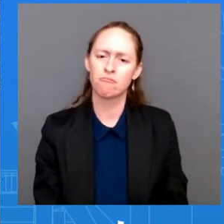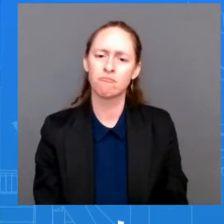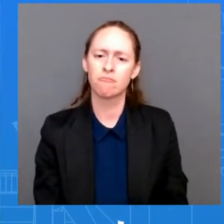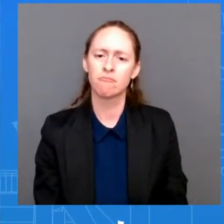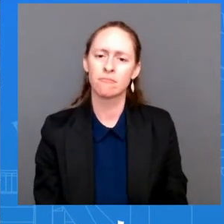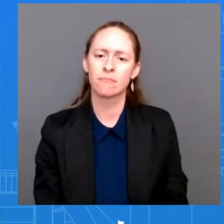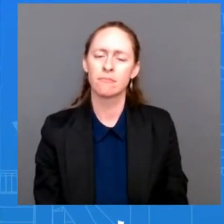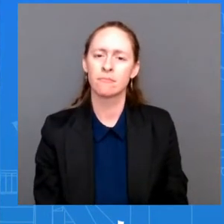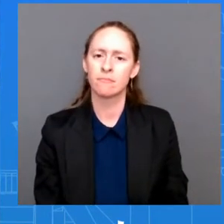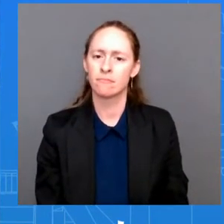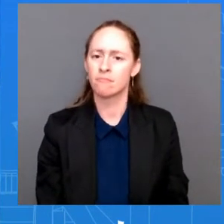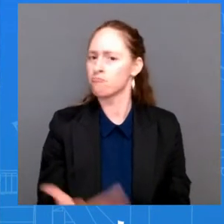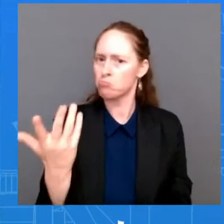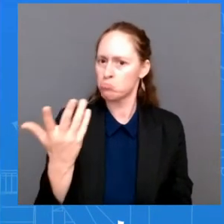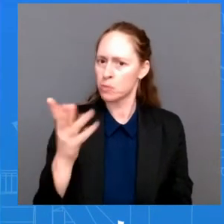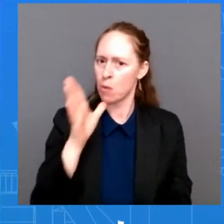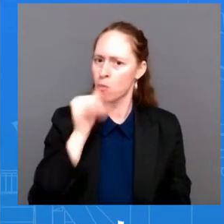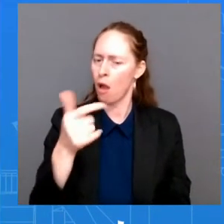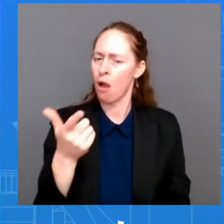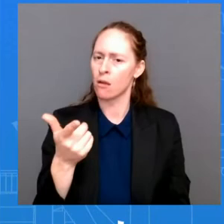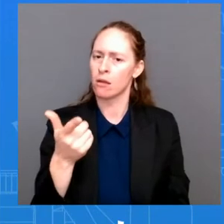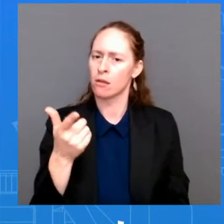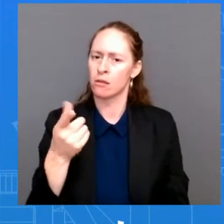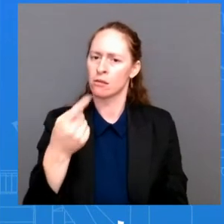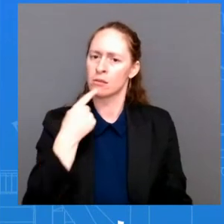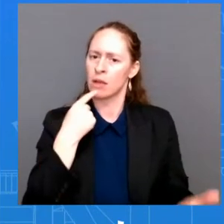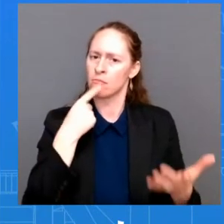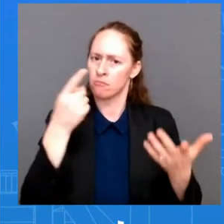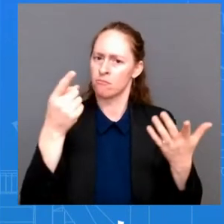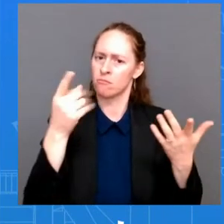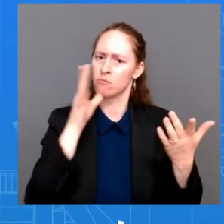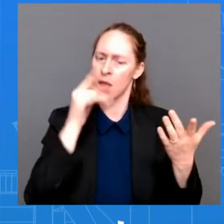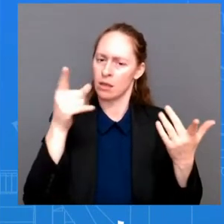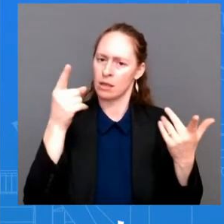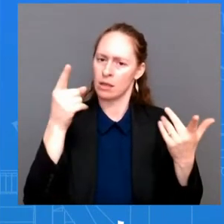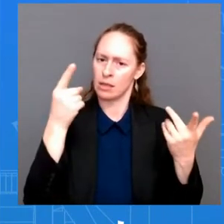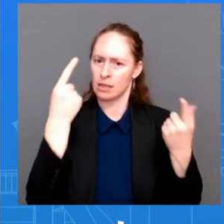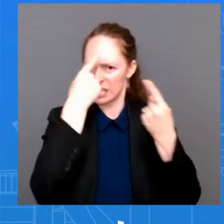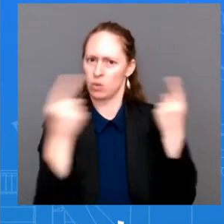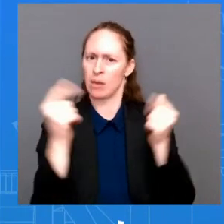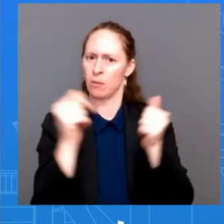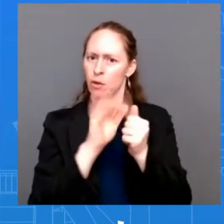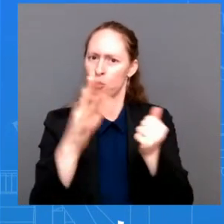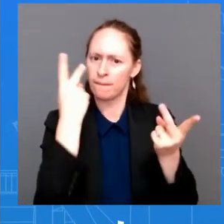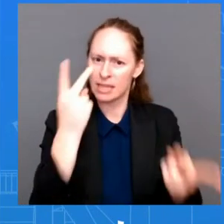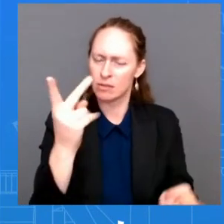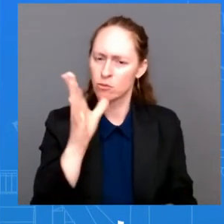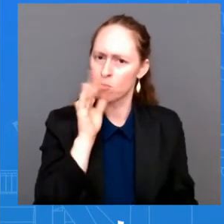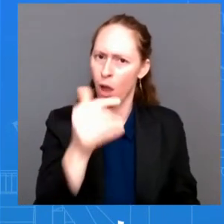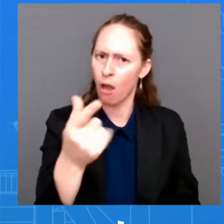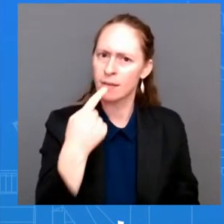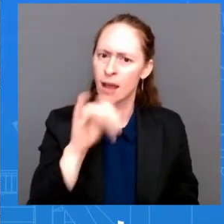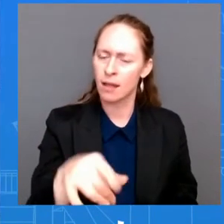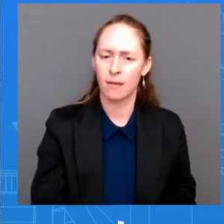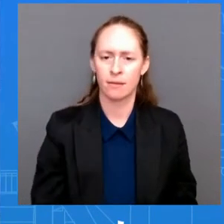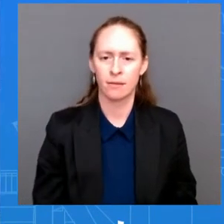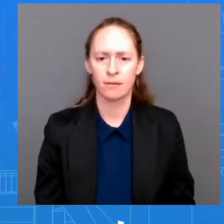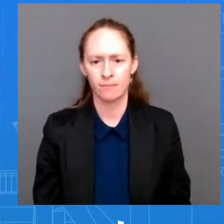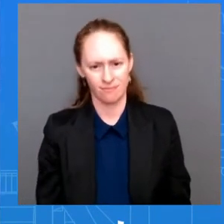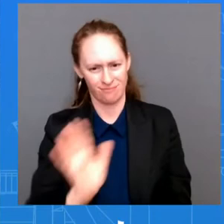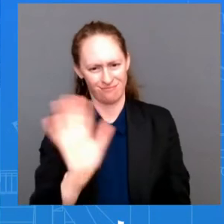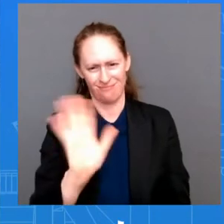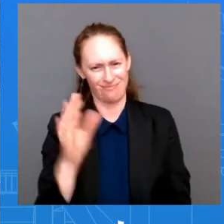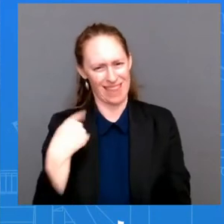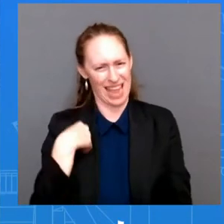disagree with her visit? Mr. I'm sorry, but you're asking me why I can't just say we disagree with the visit? Correct. Because if not for all the